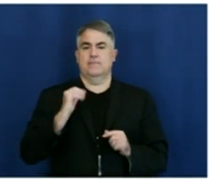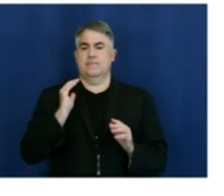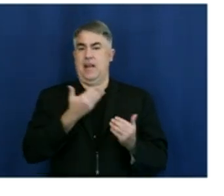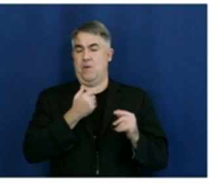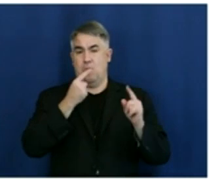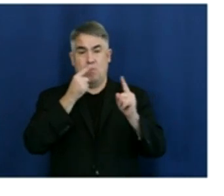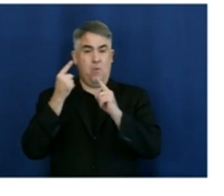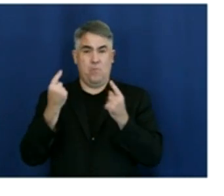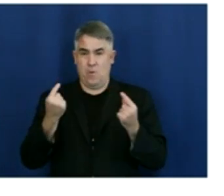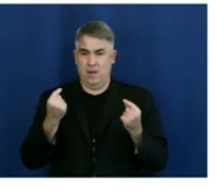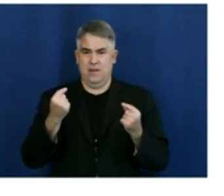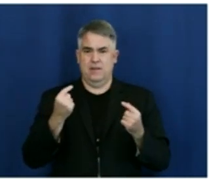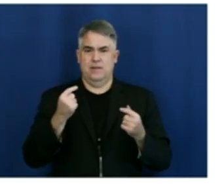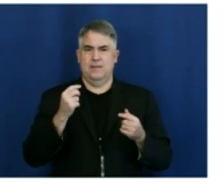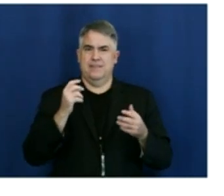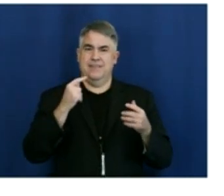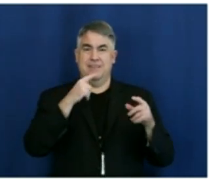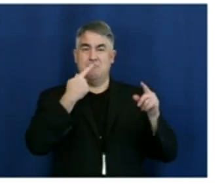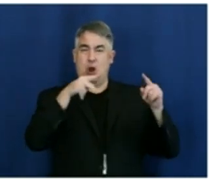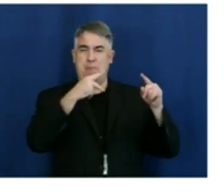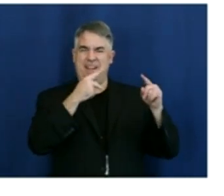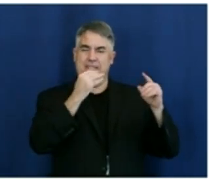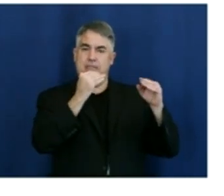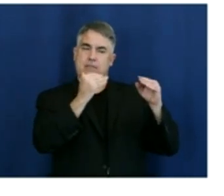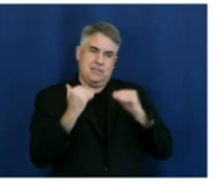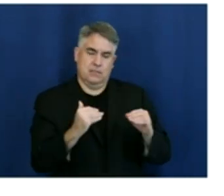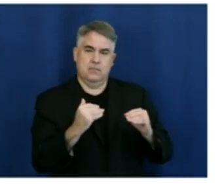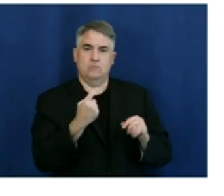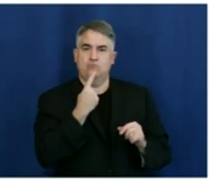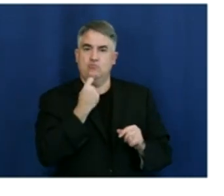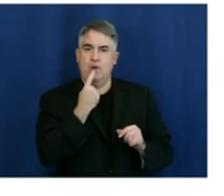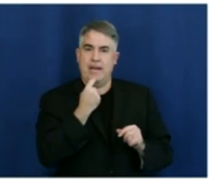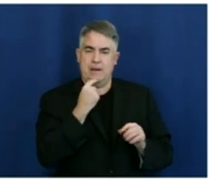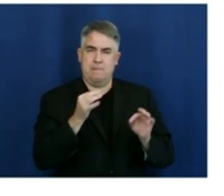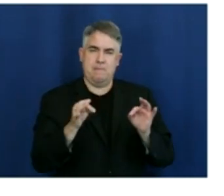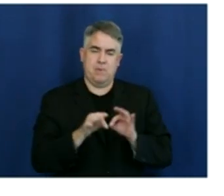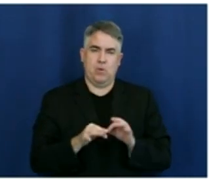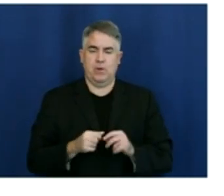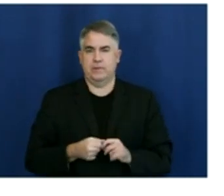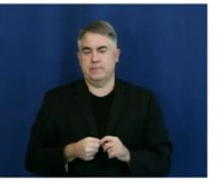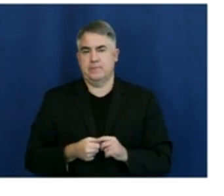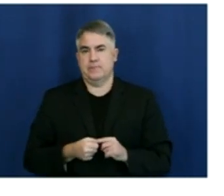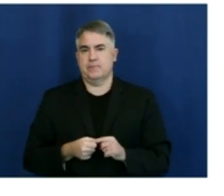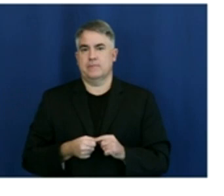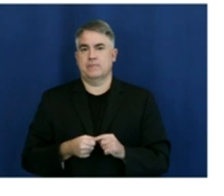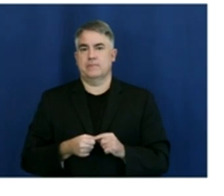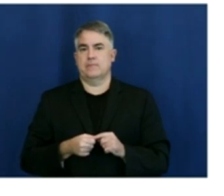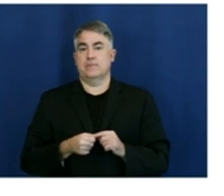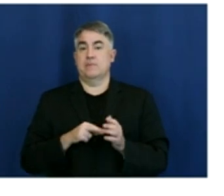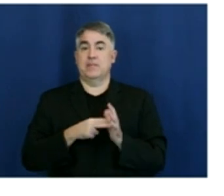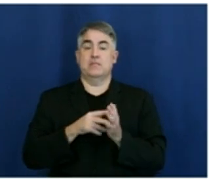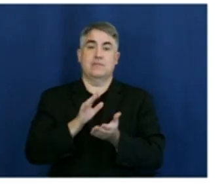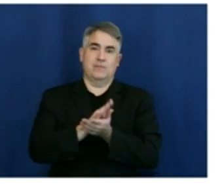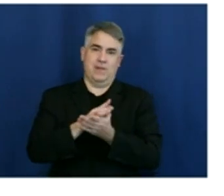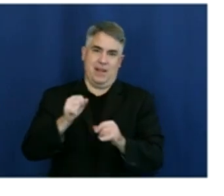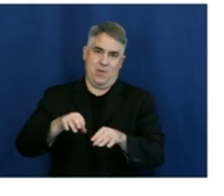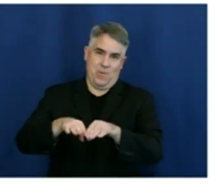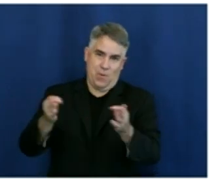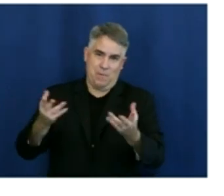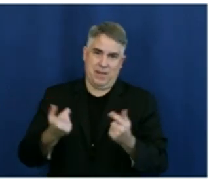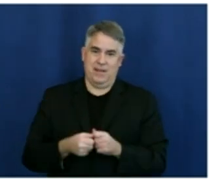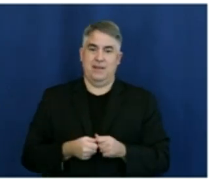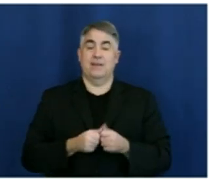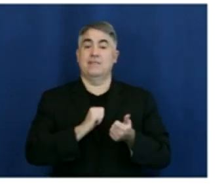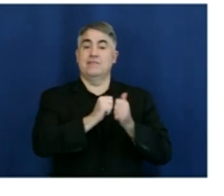tier. We want to get more things open, more opportunities for our community, make it easier for our schools to open, for our kids to get back playing sports and our small